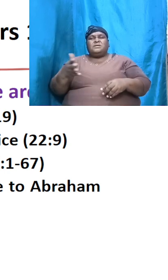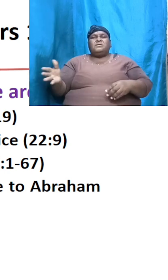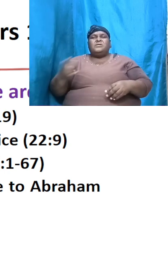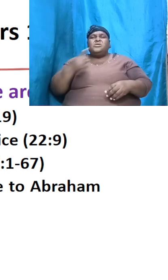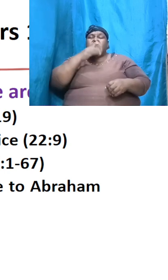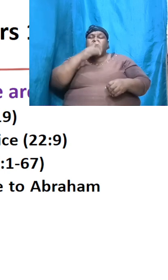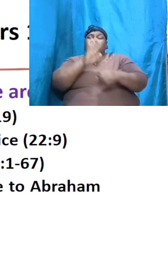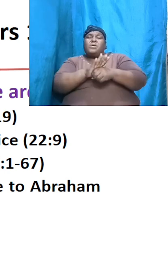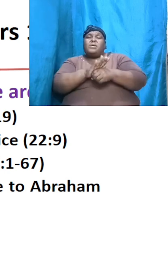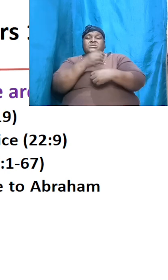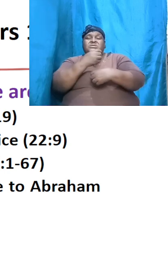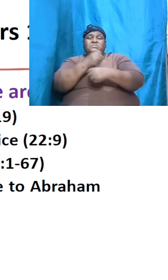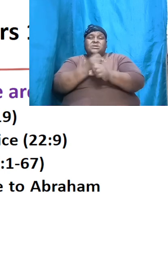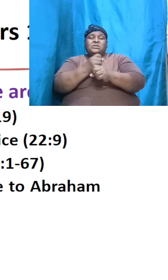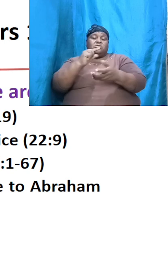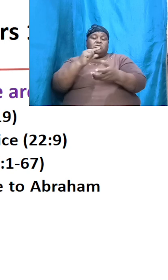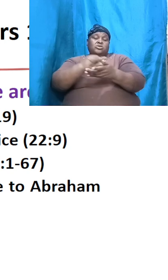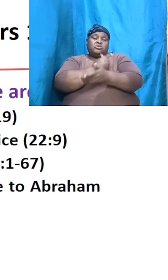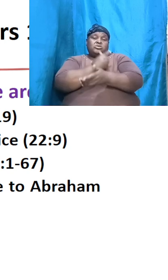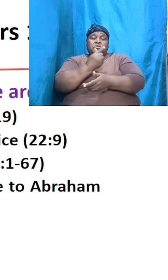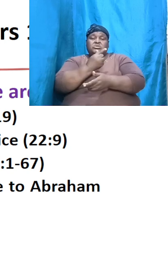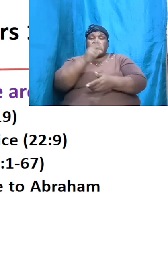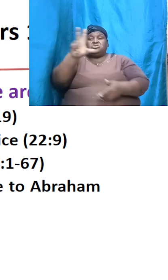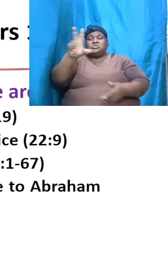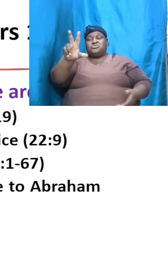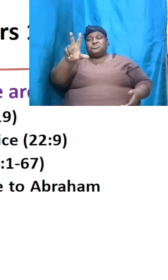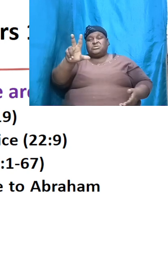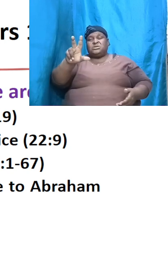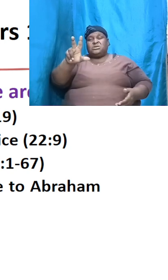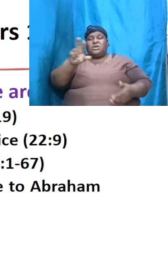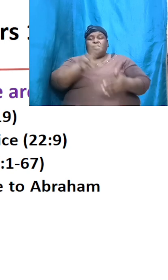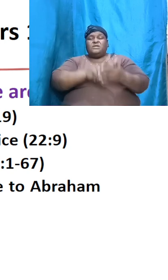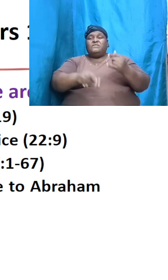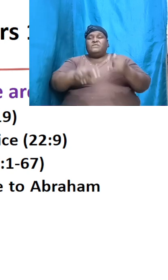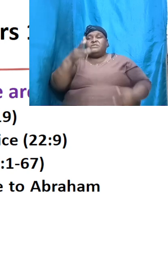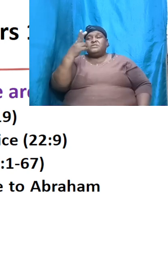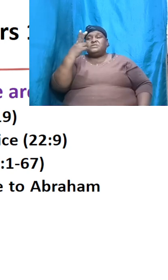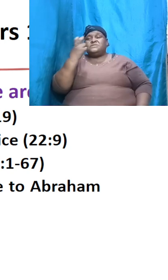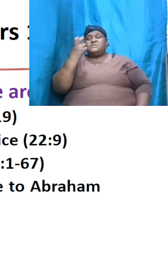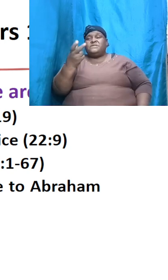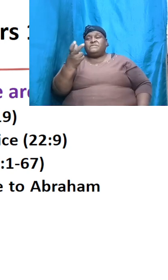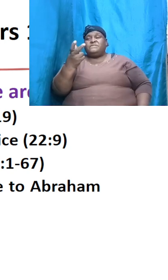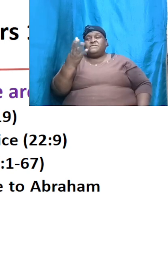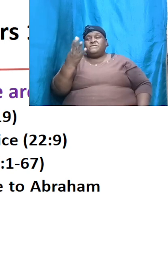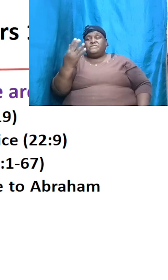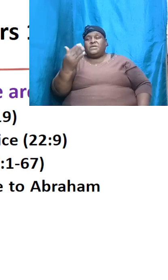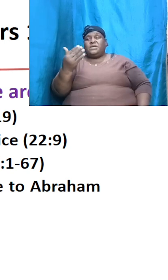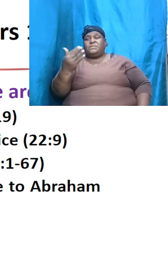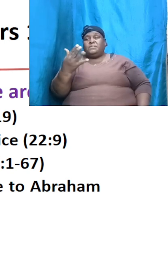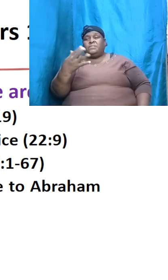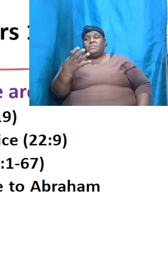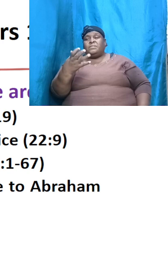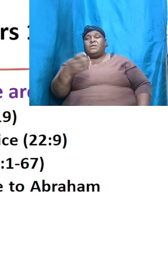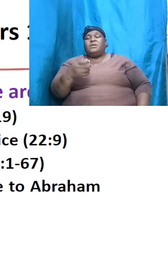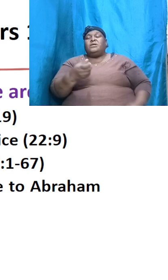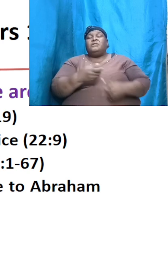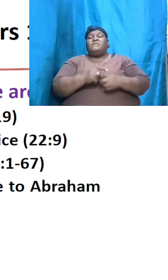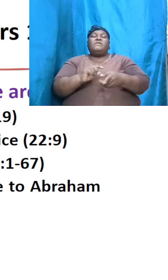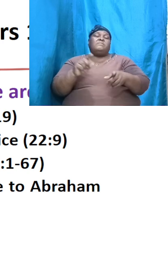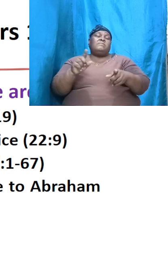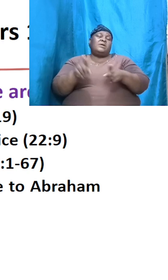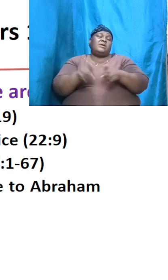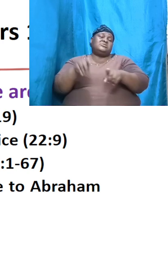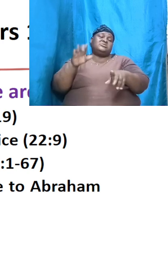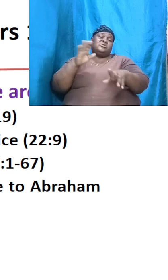made in Genesis chapter 3 and about verse 15 and we need to know that from as early